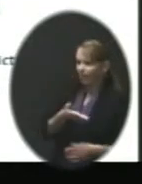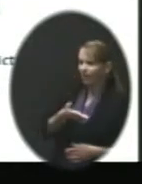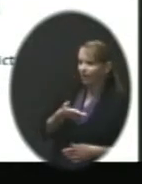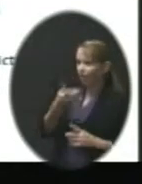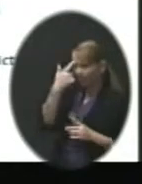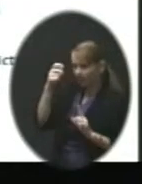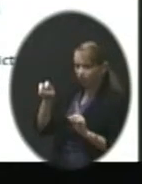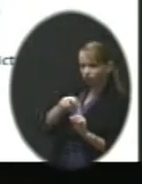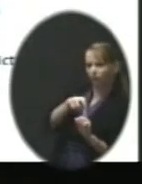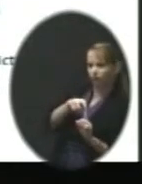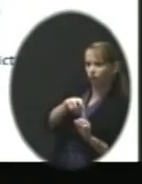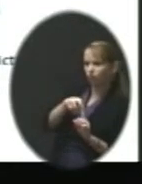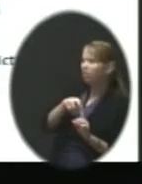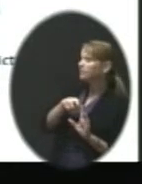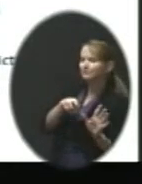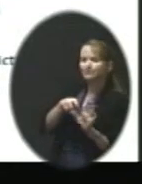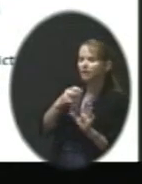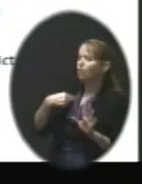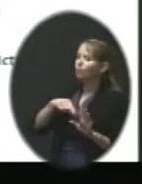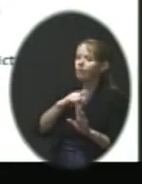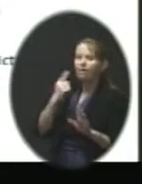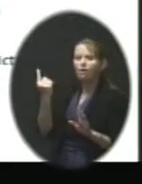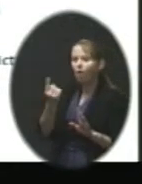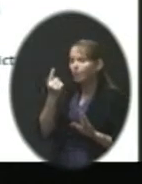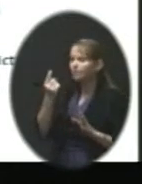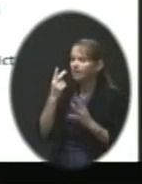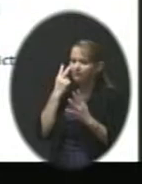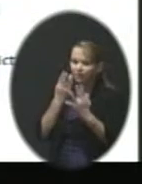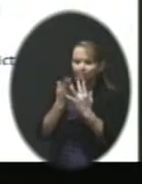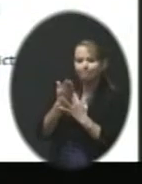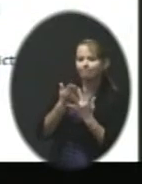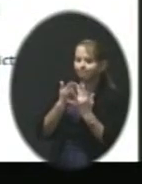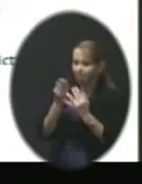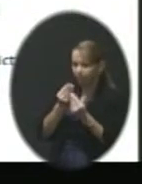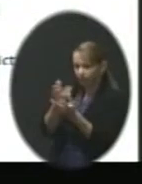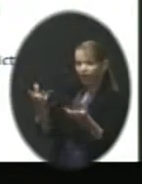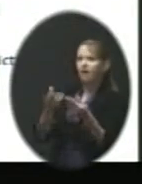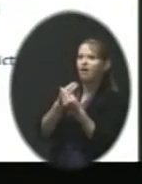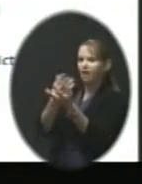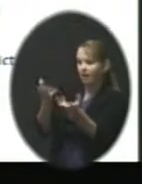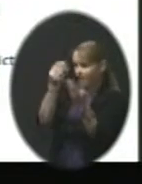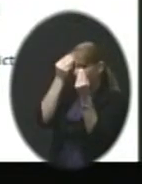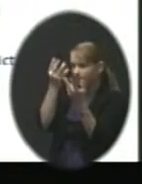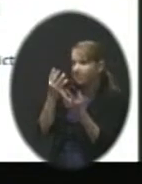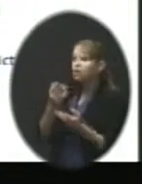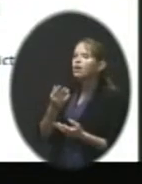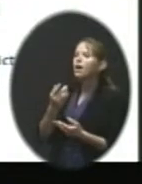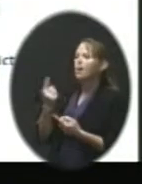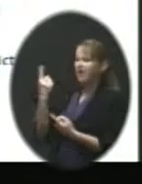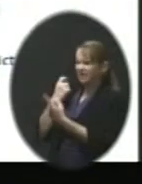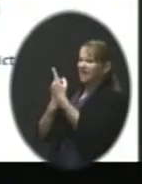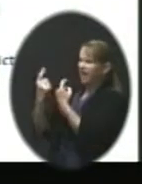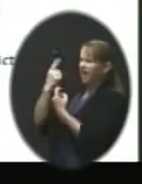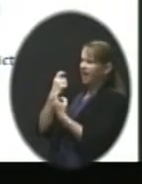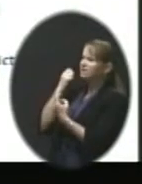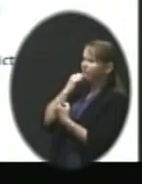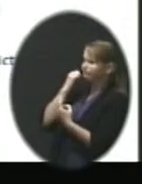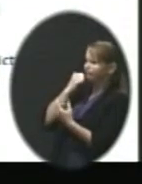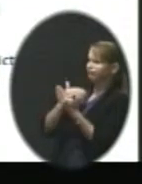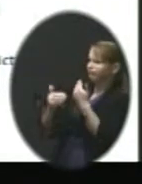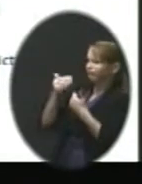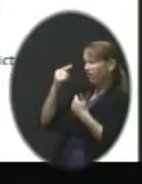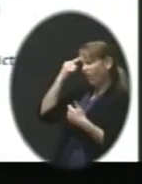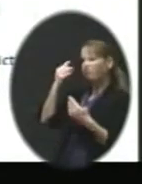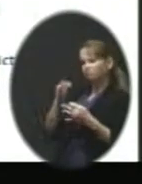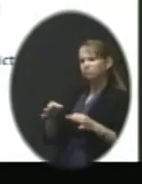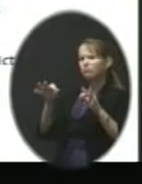And so we always have been very transparent about providing that information. And it gets asked regularly enough, thought it important to put in front